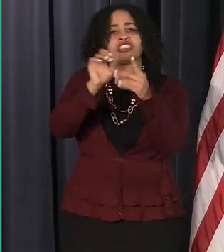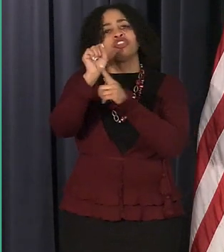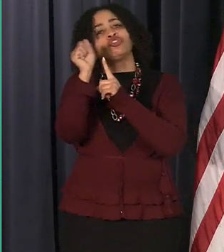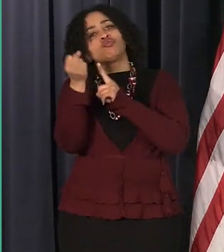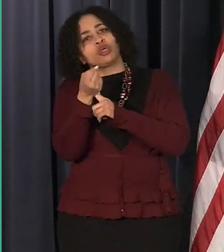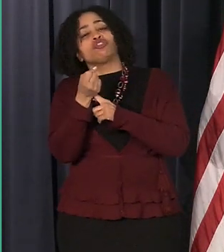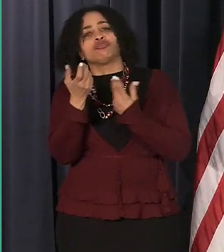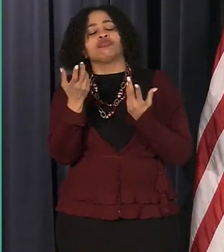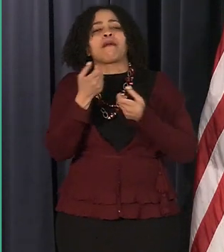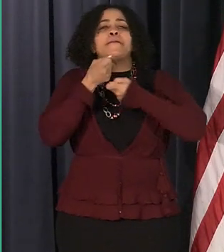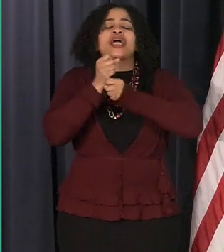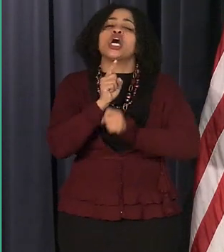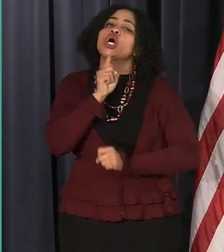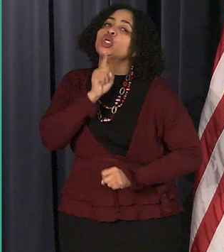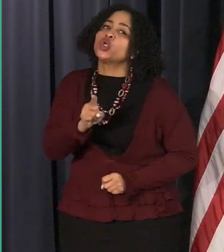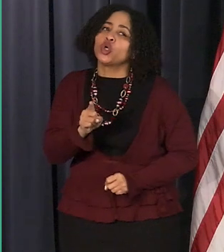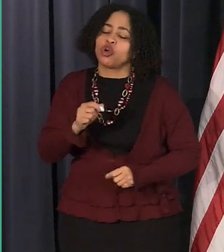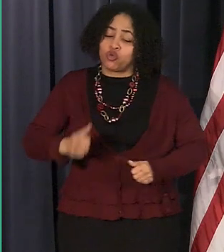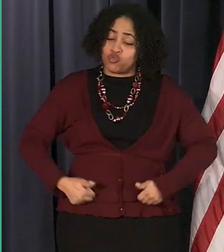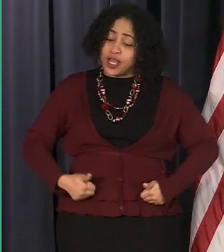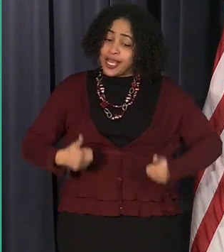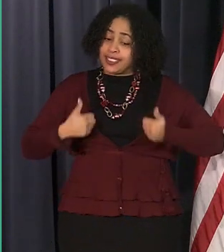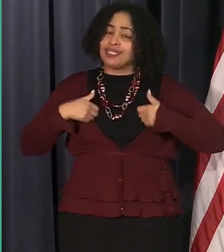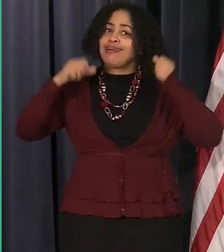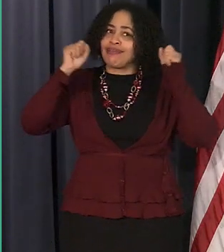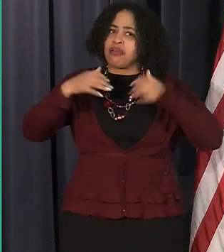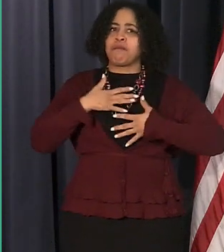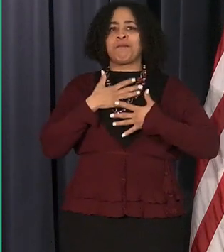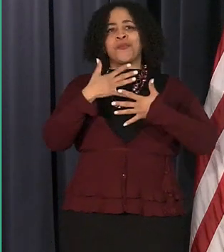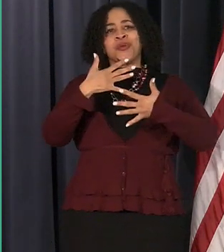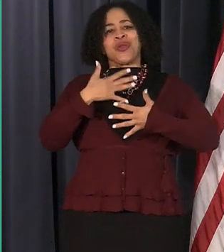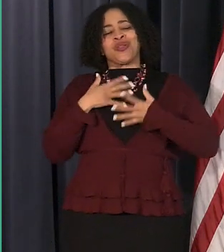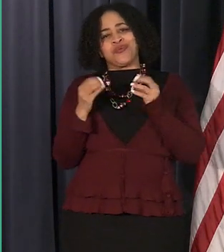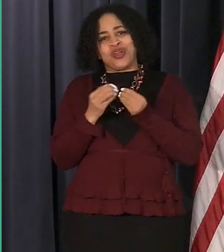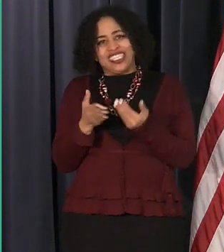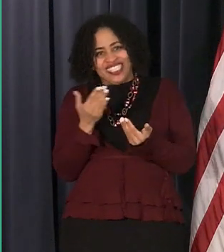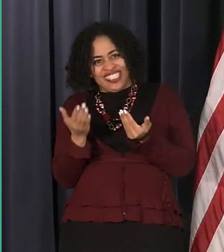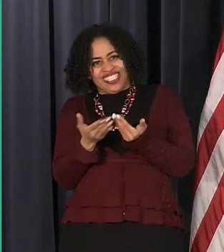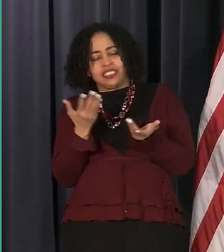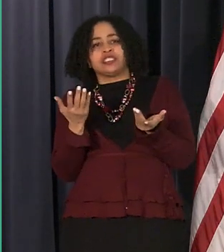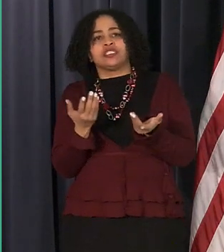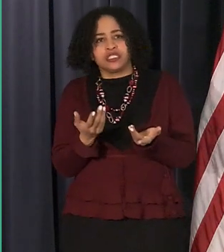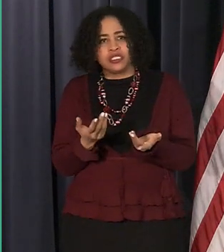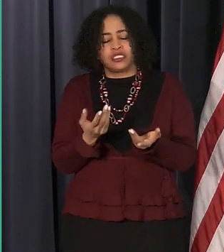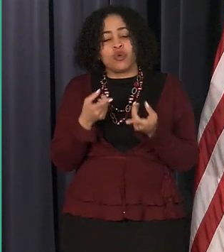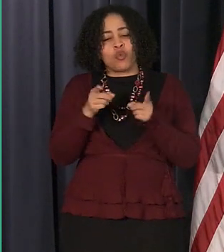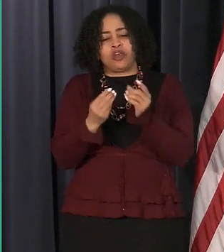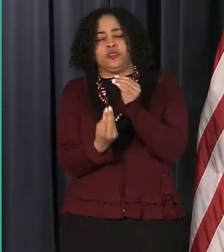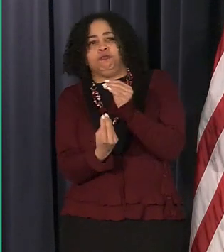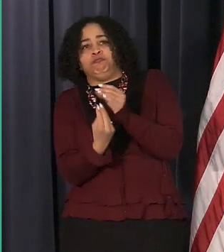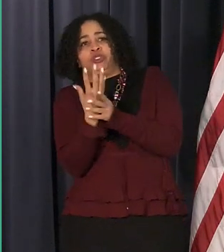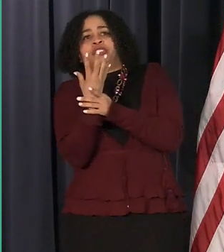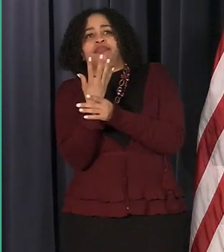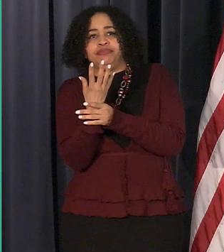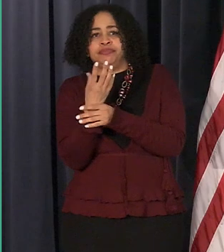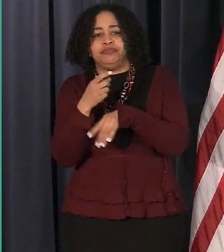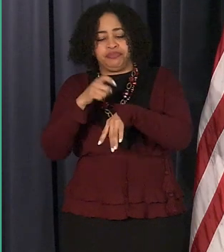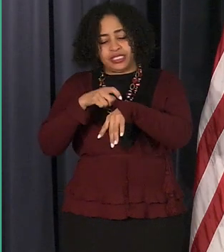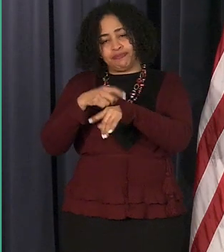and making sure that residents can breathe a little easier as spring as